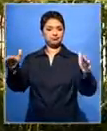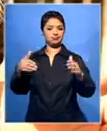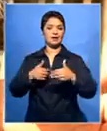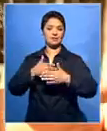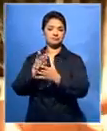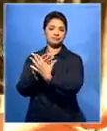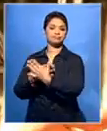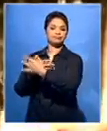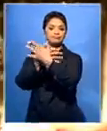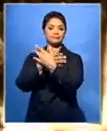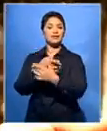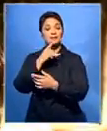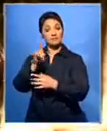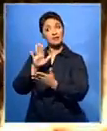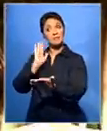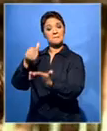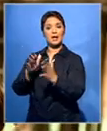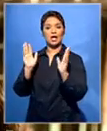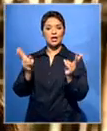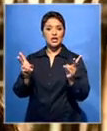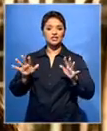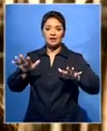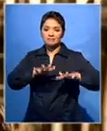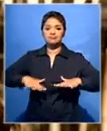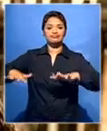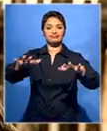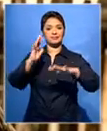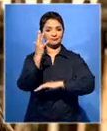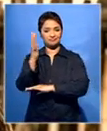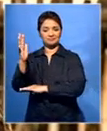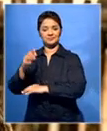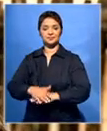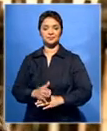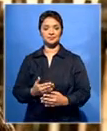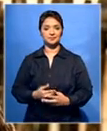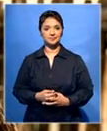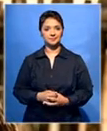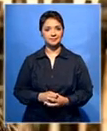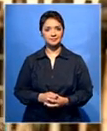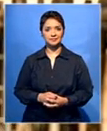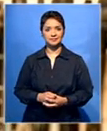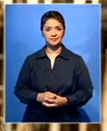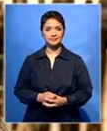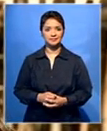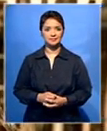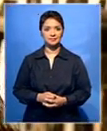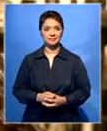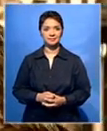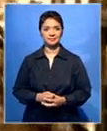wings. And reclaiming their rightful place in the food chain. Jillian Pillai, SABC News, Madrand.